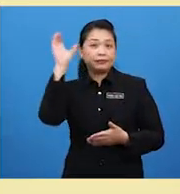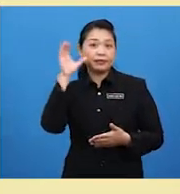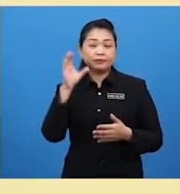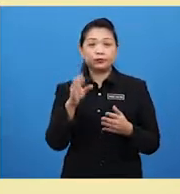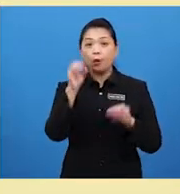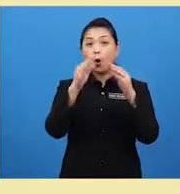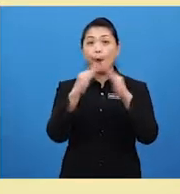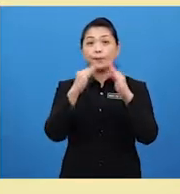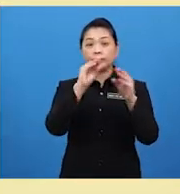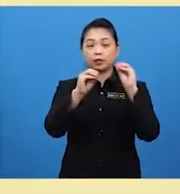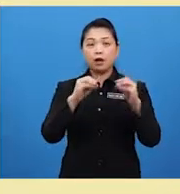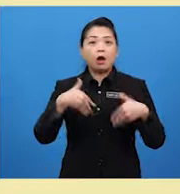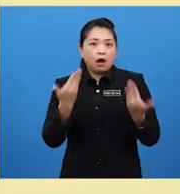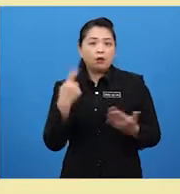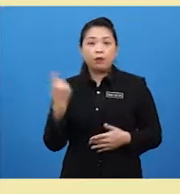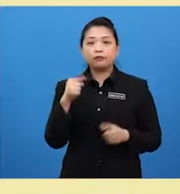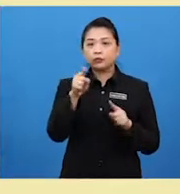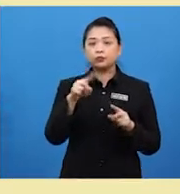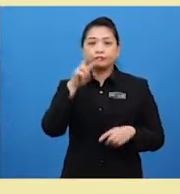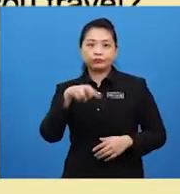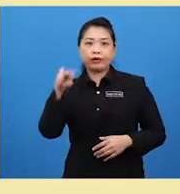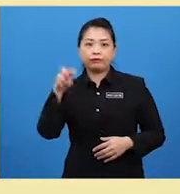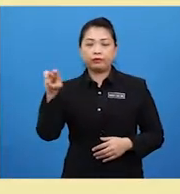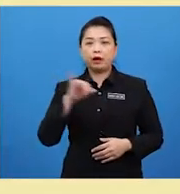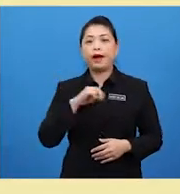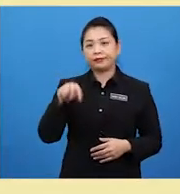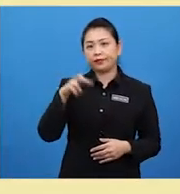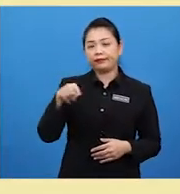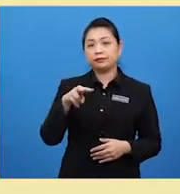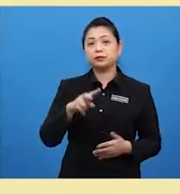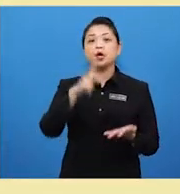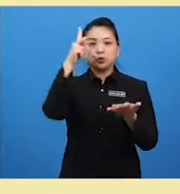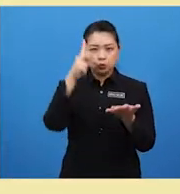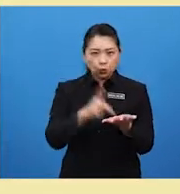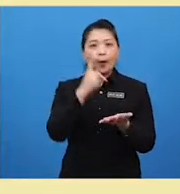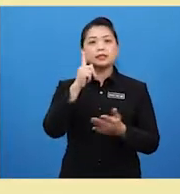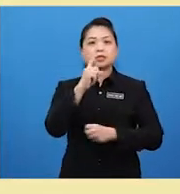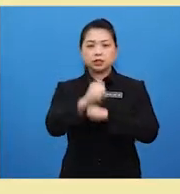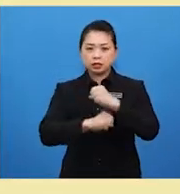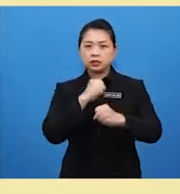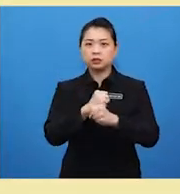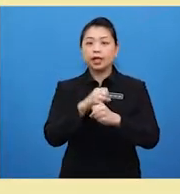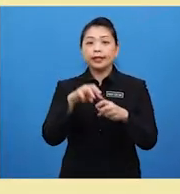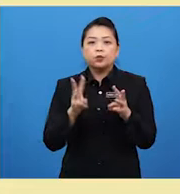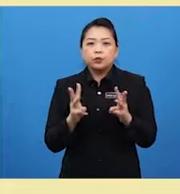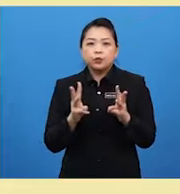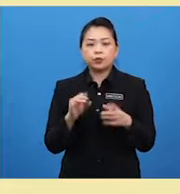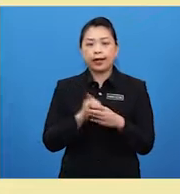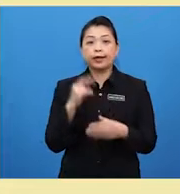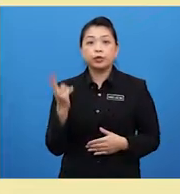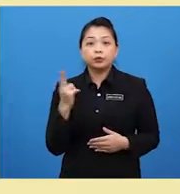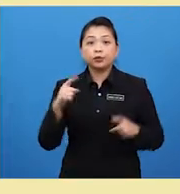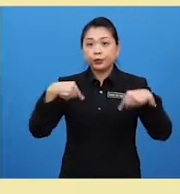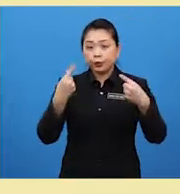often do you travel? I travel twice a year. In winter, I usually